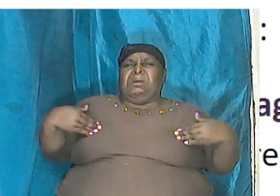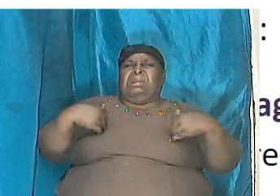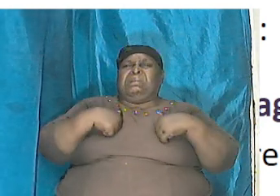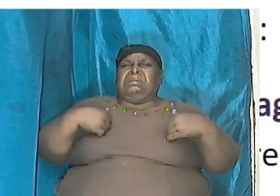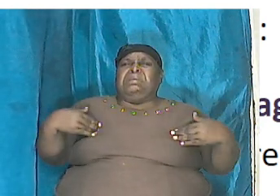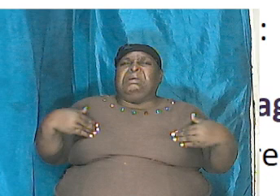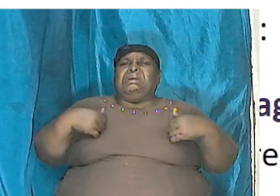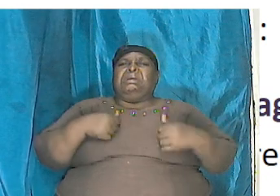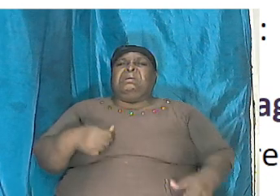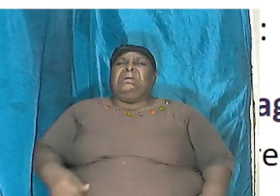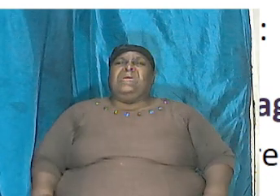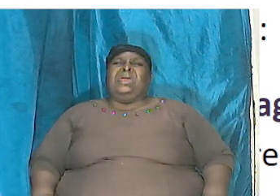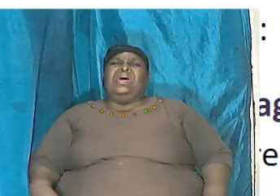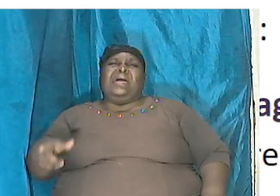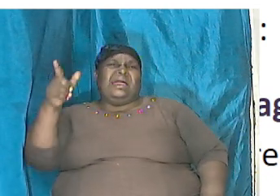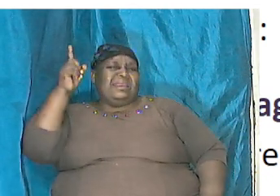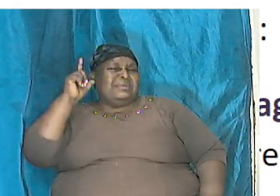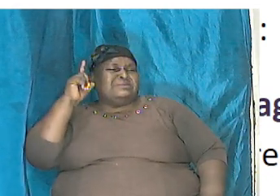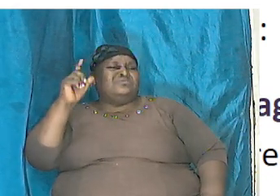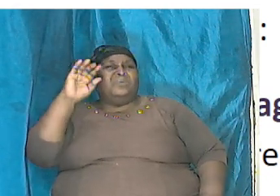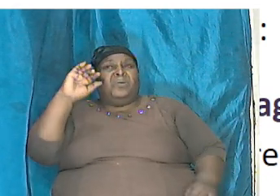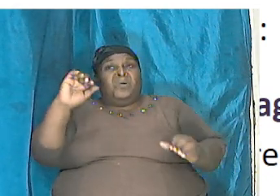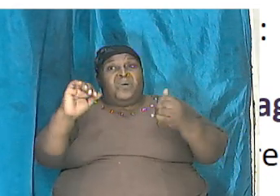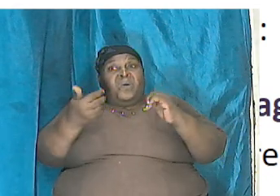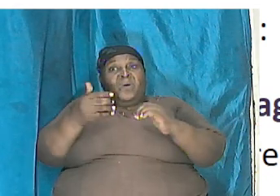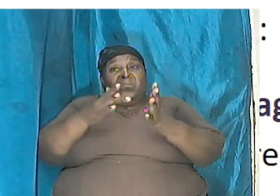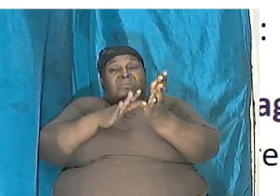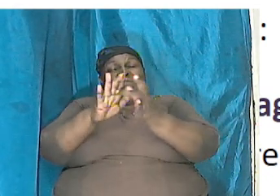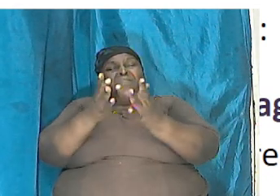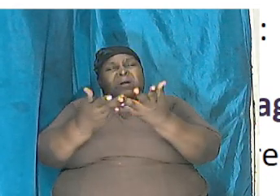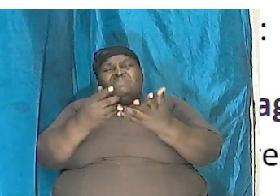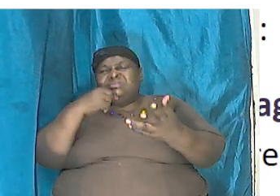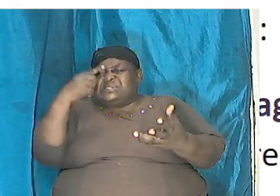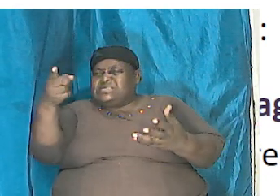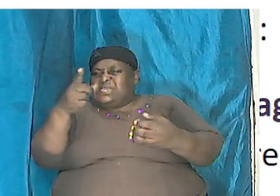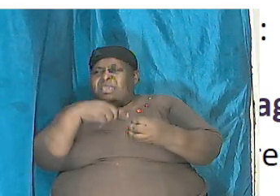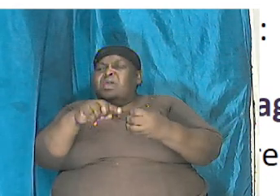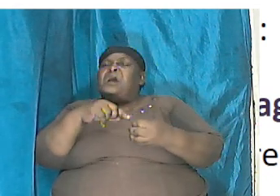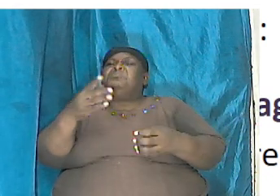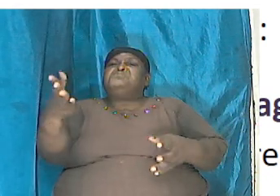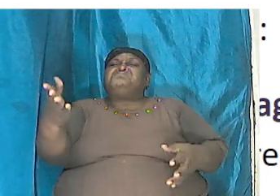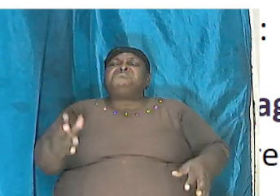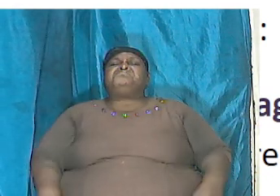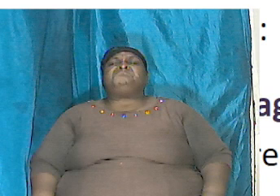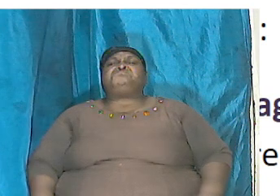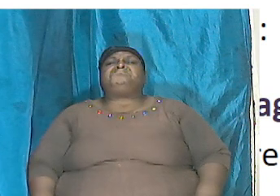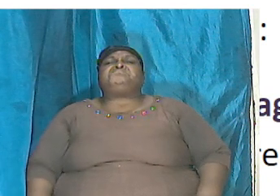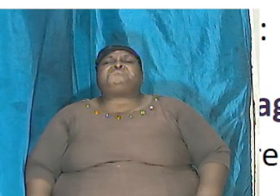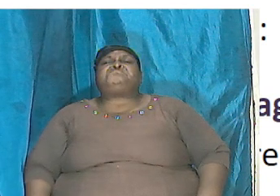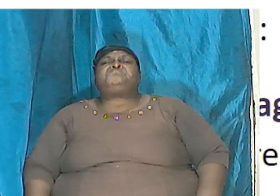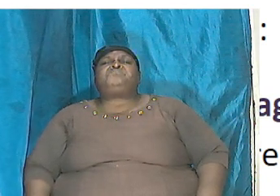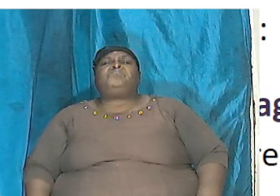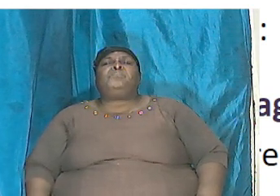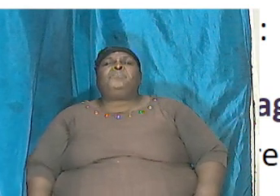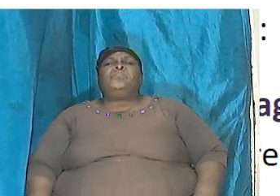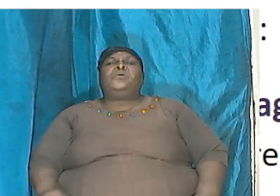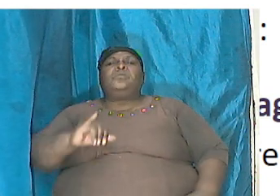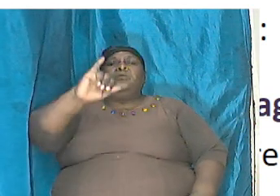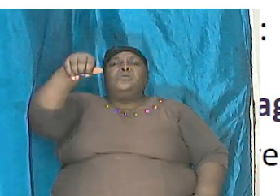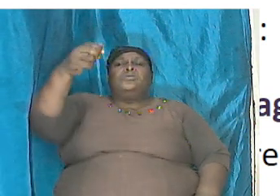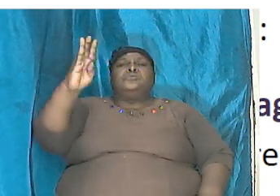listen to how the bible describe it let us read a couple of verses from job chapter